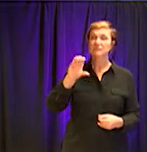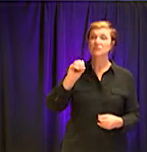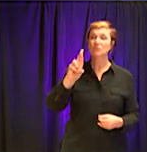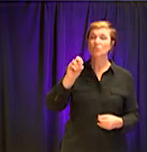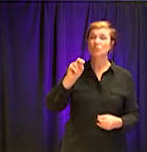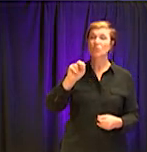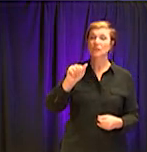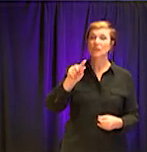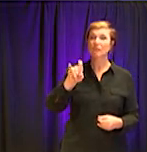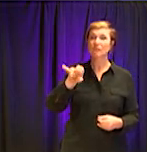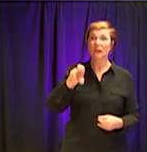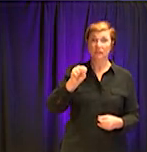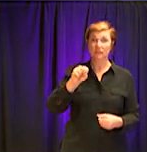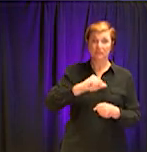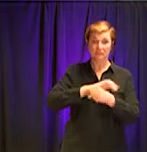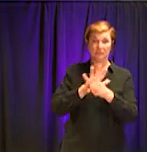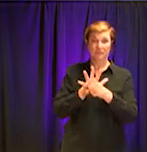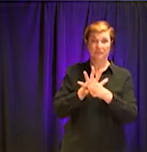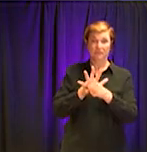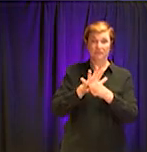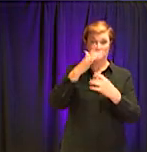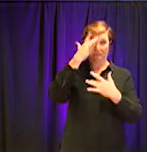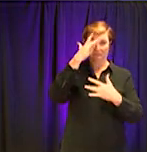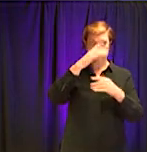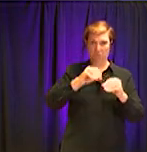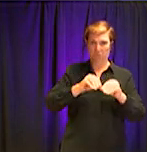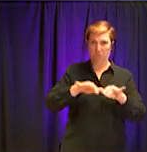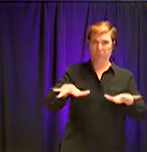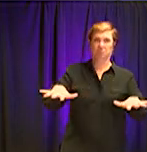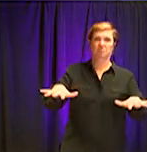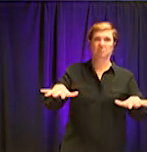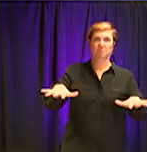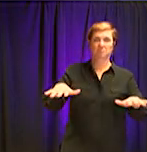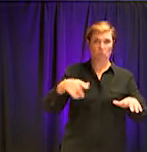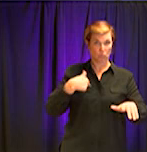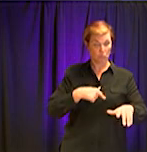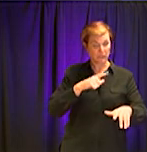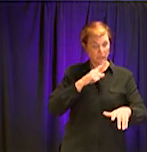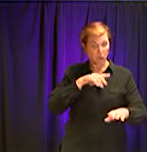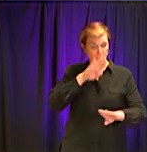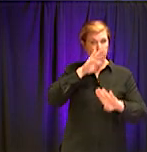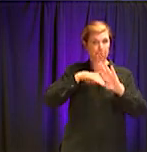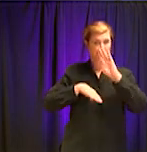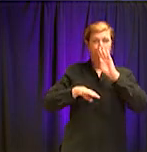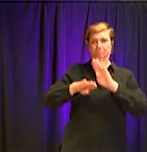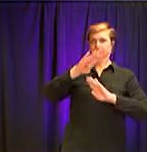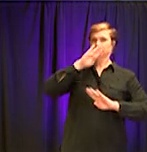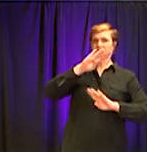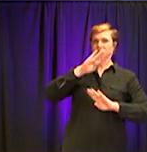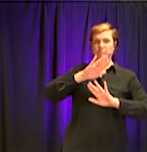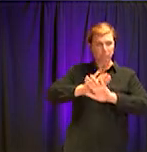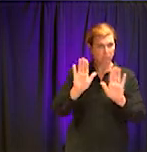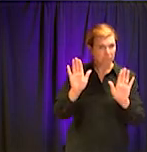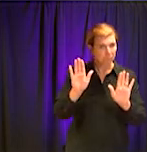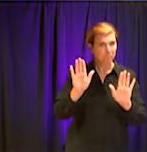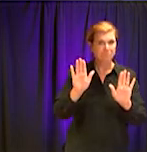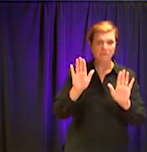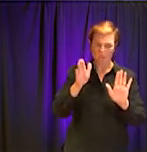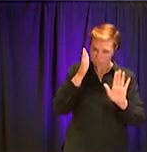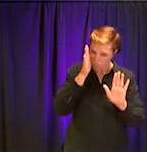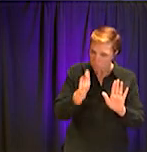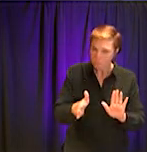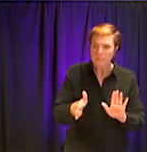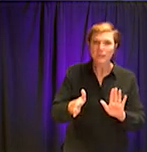us with some challenges, but these are challenges that we will meet and ultimately